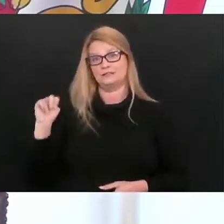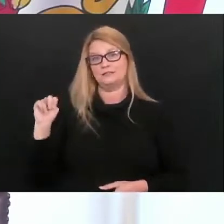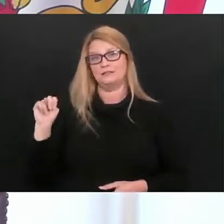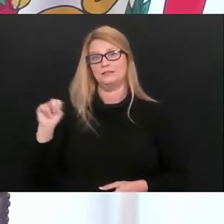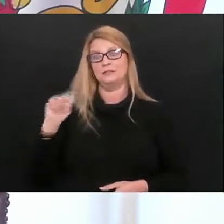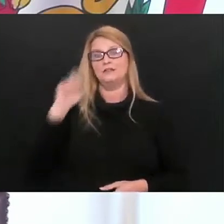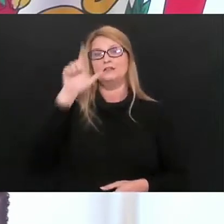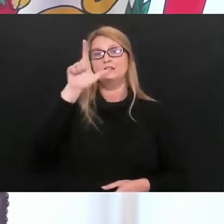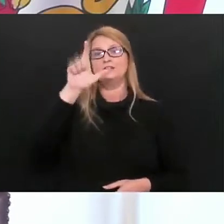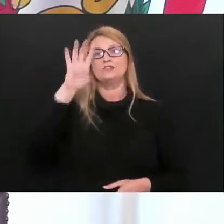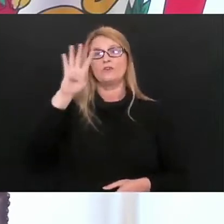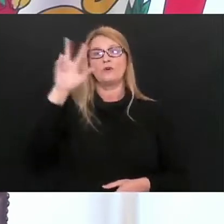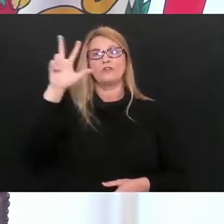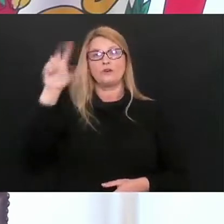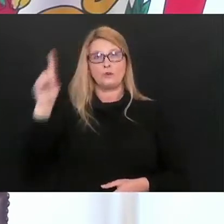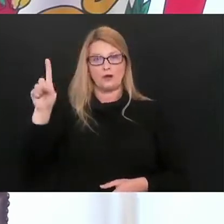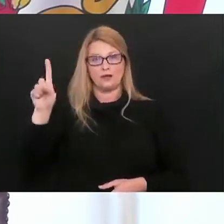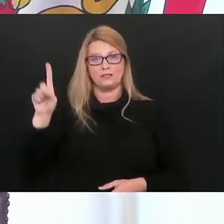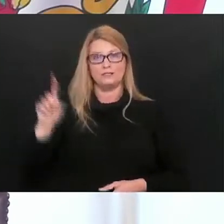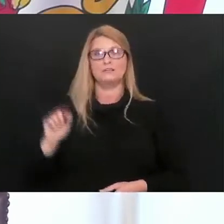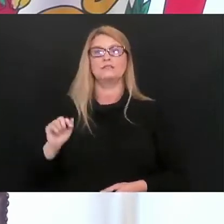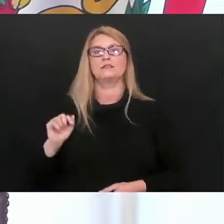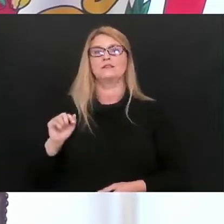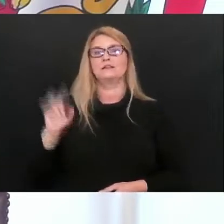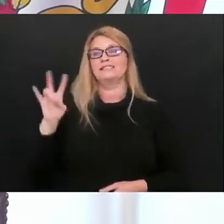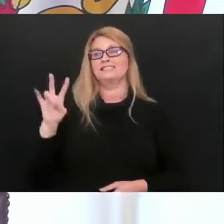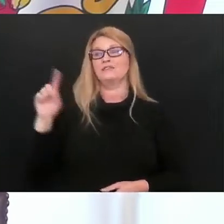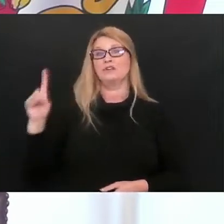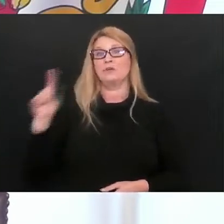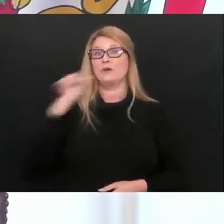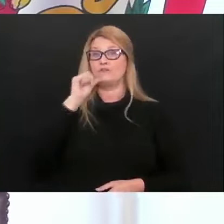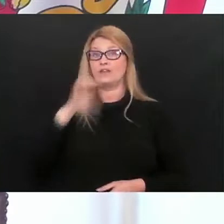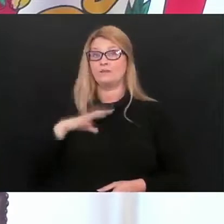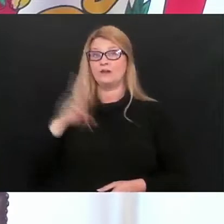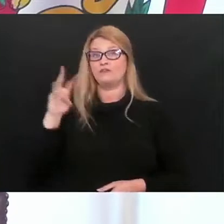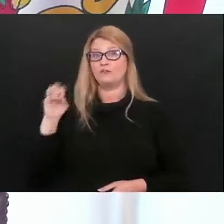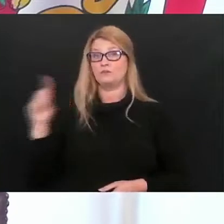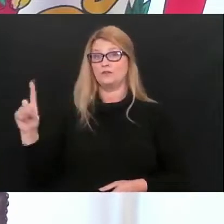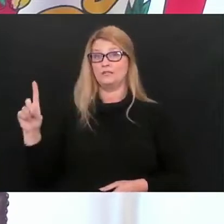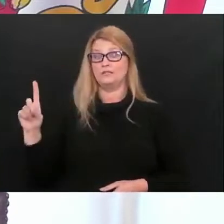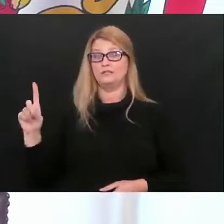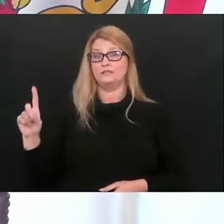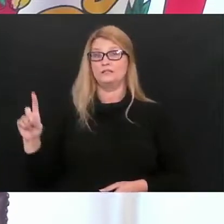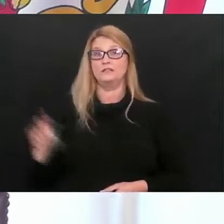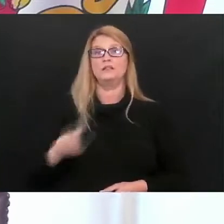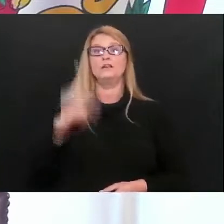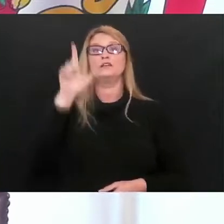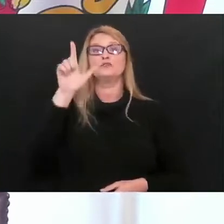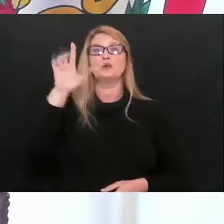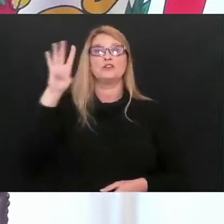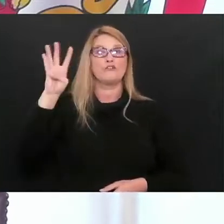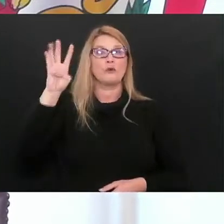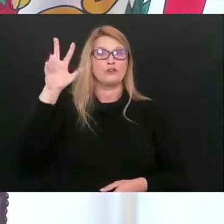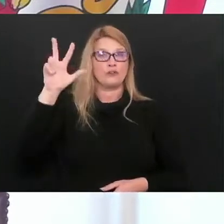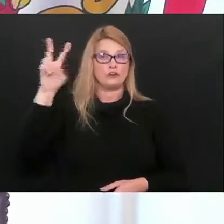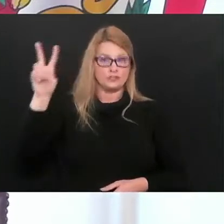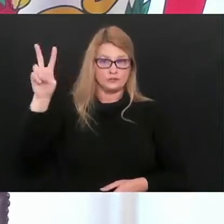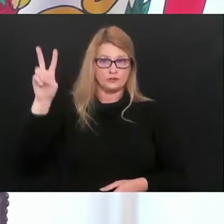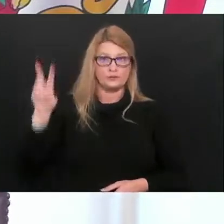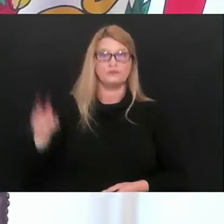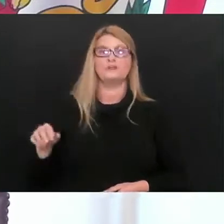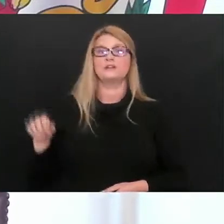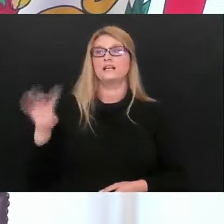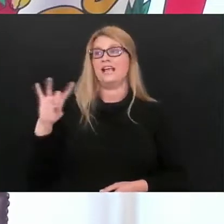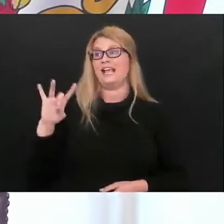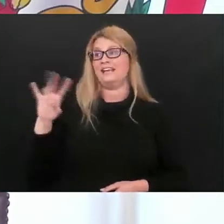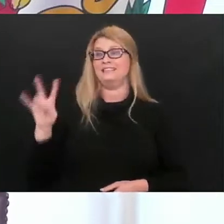Our 2,431st death is a 71-year-old female from Wood County. Our 2,432nd death is an